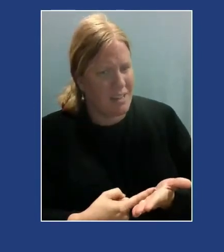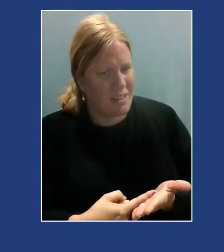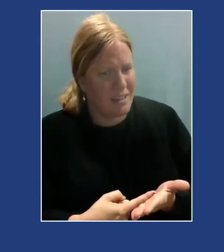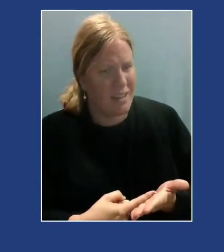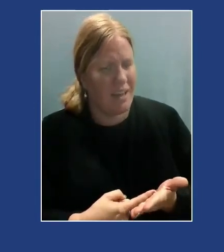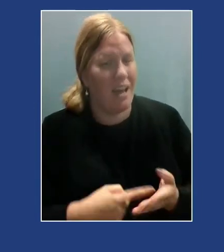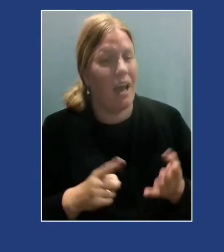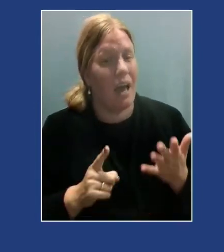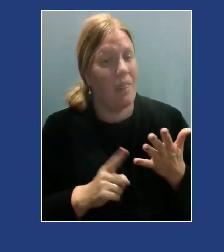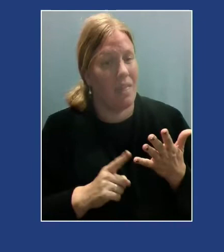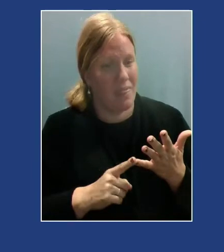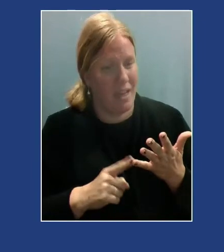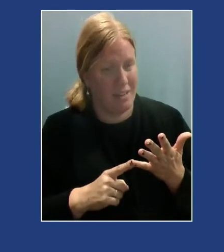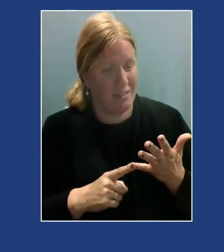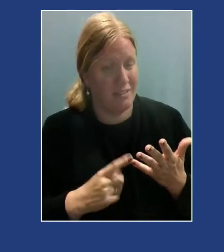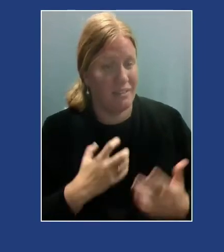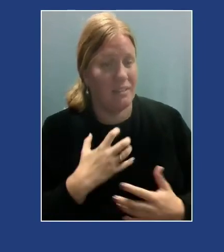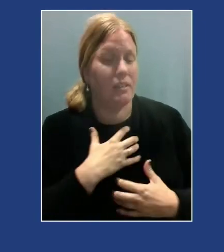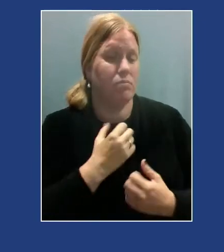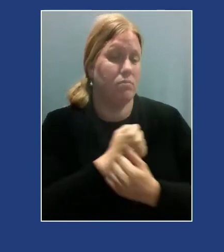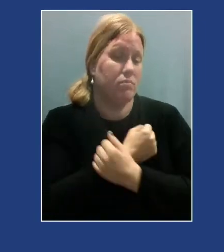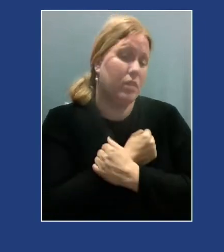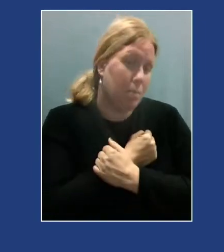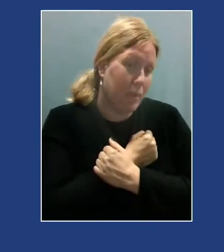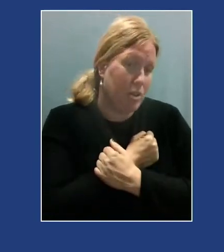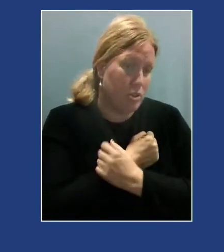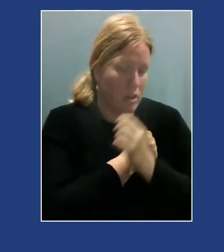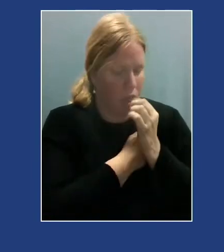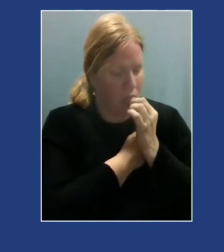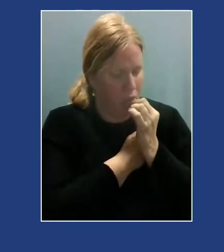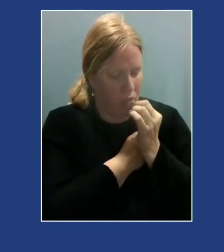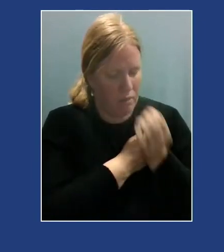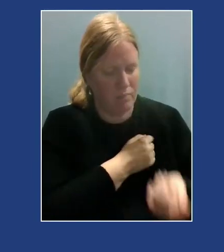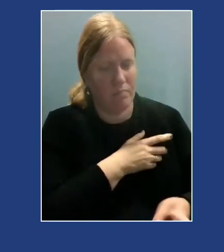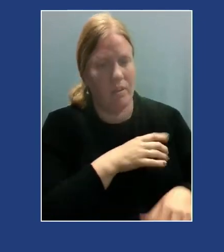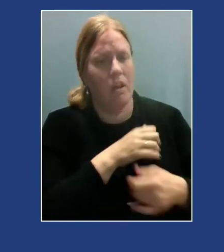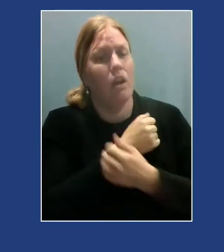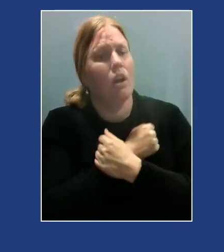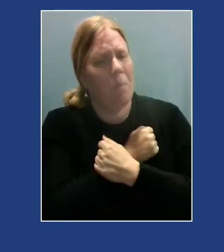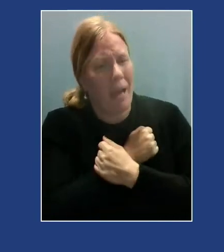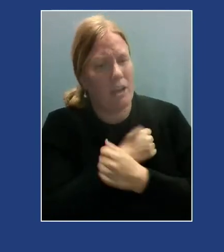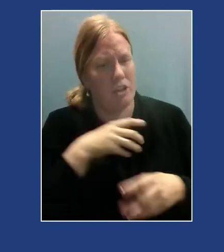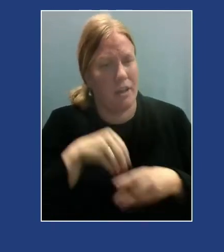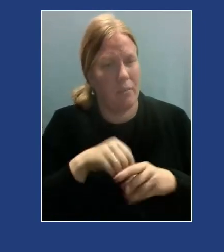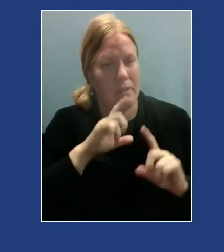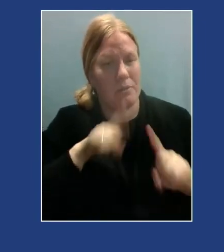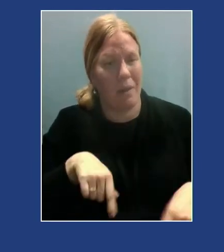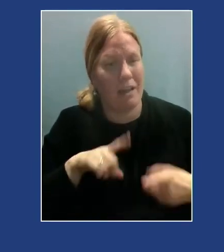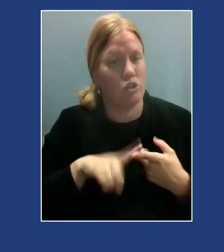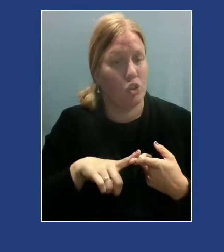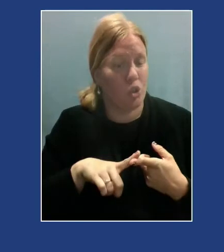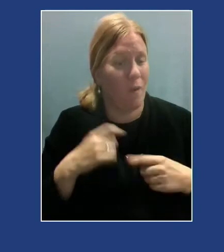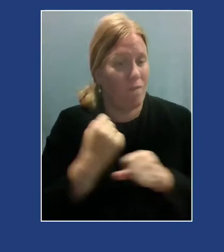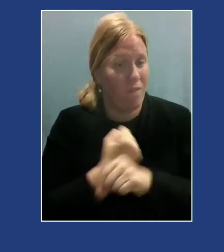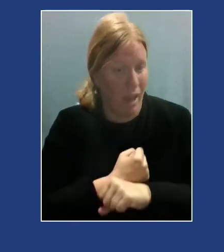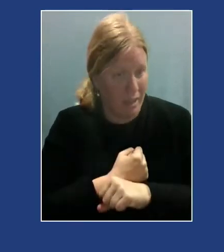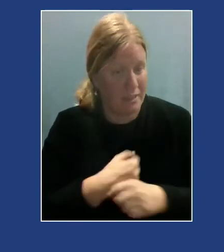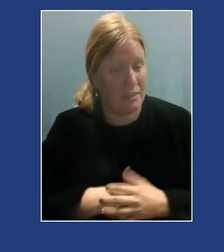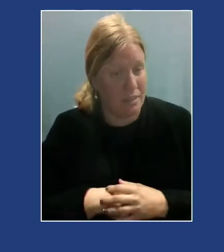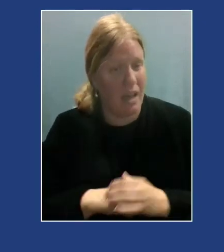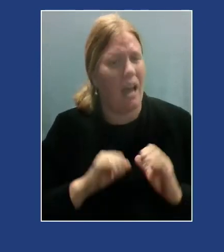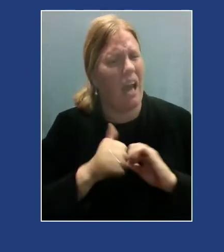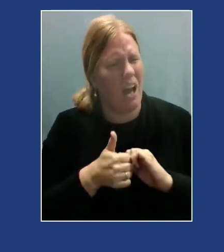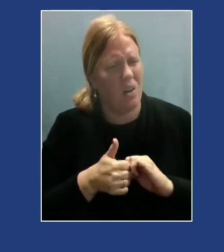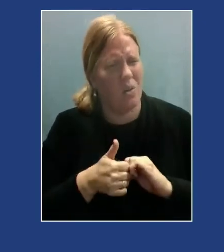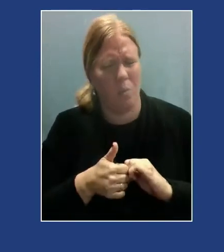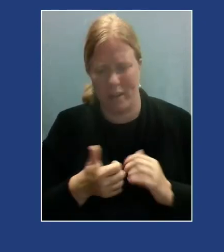response to violence. How do we show up with a nonjudgmental stance? How do we cultivate generosity and